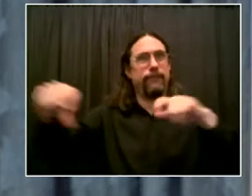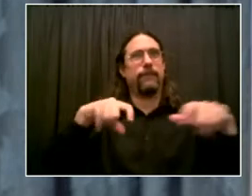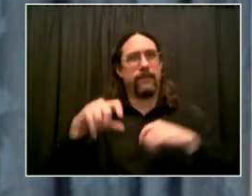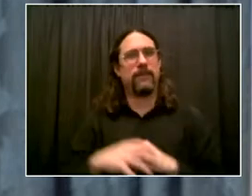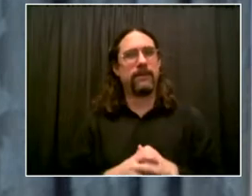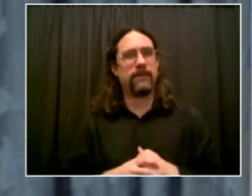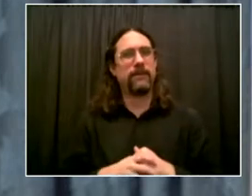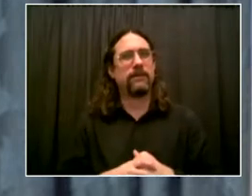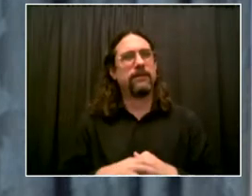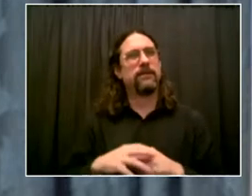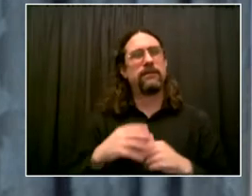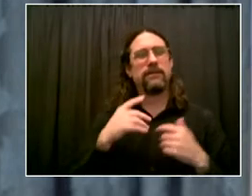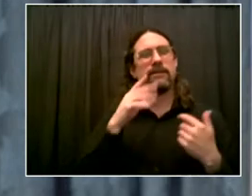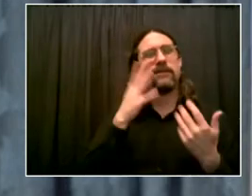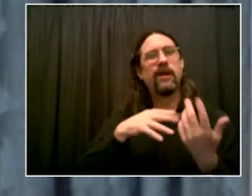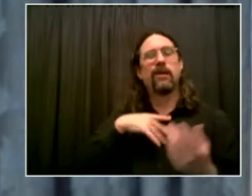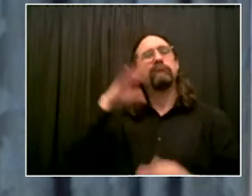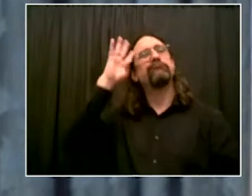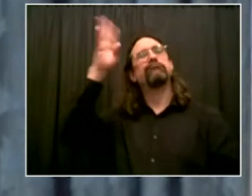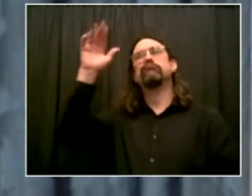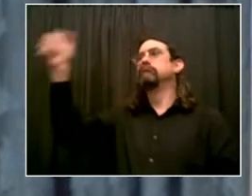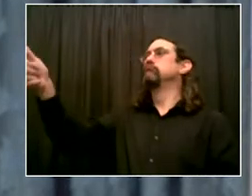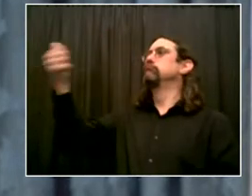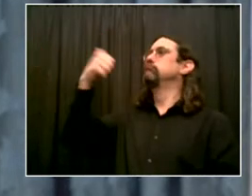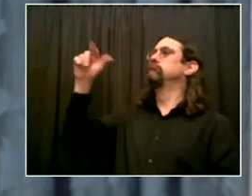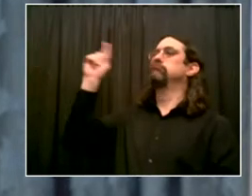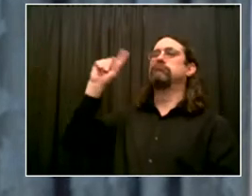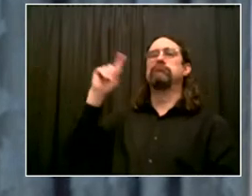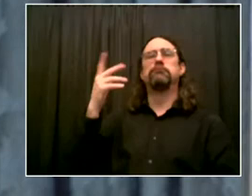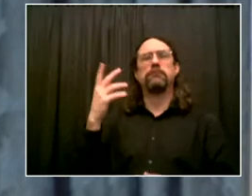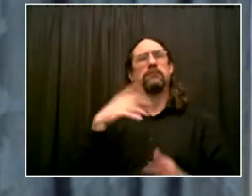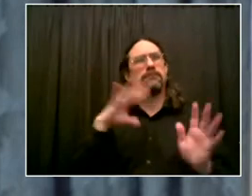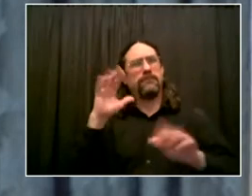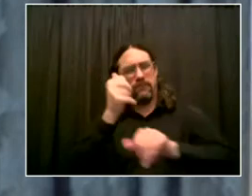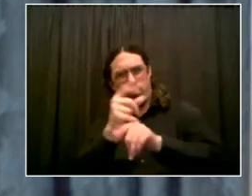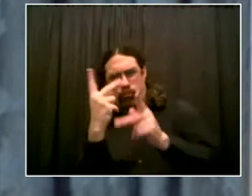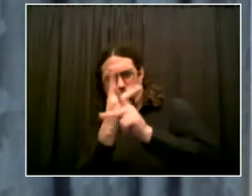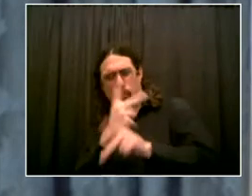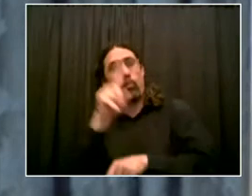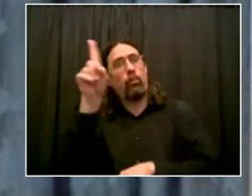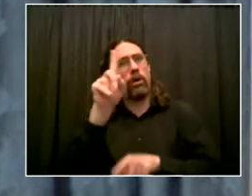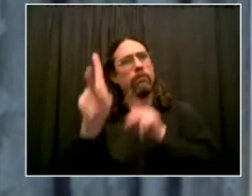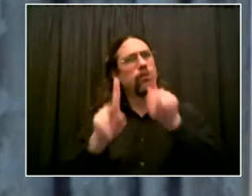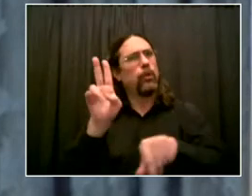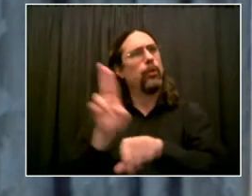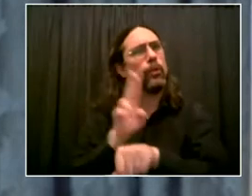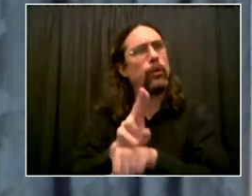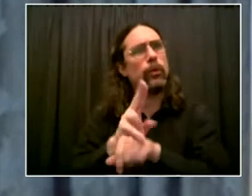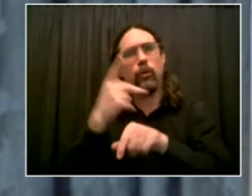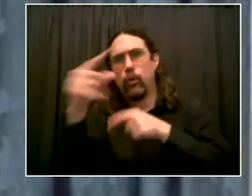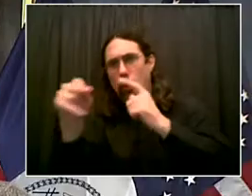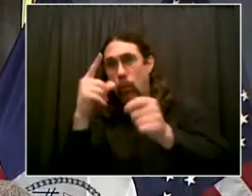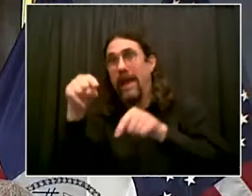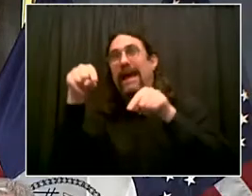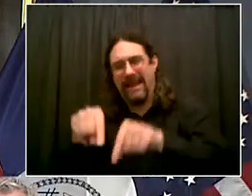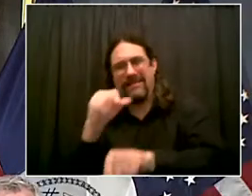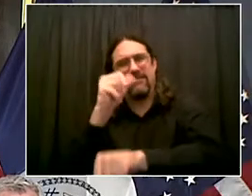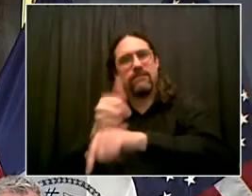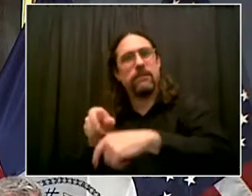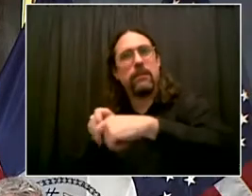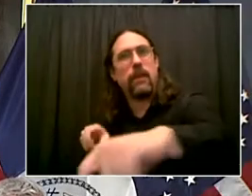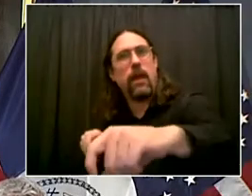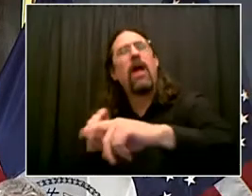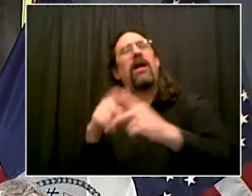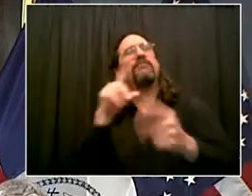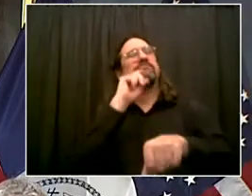but we've made substantial progress, and the goals are terrific, and we look forward to achieving them this year. Thank you. Thank